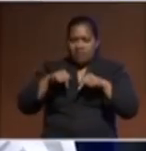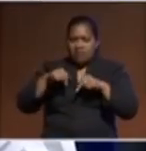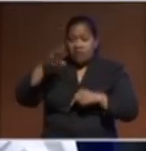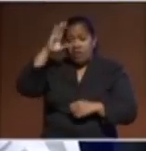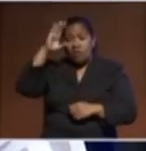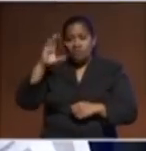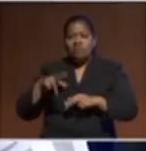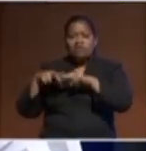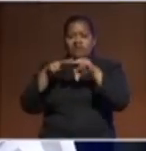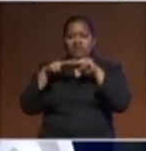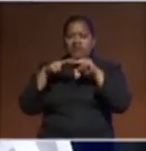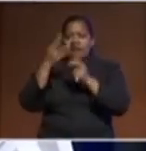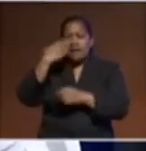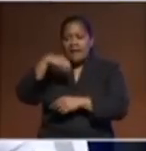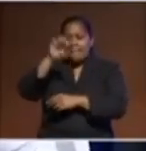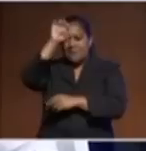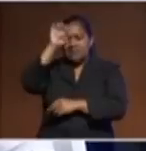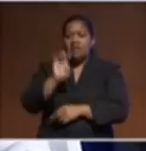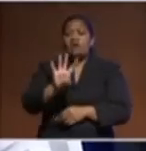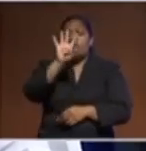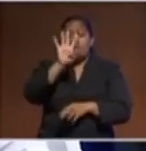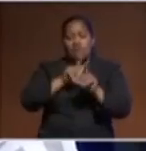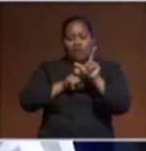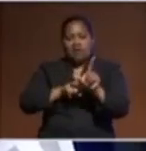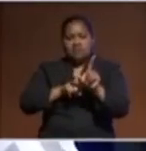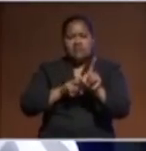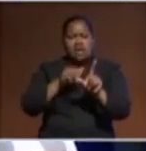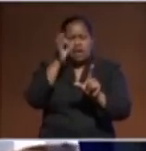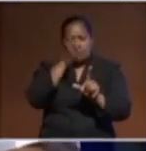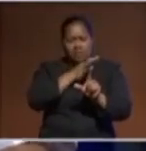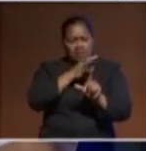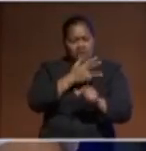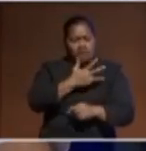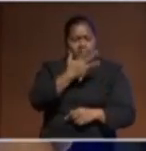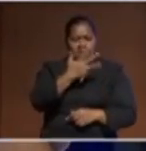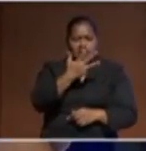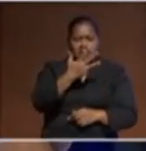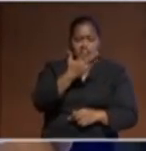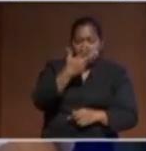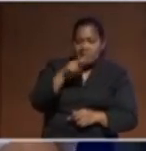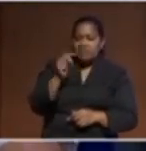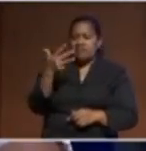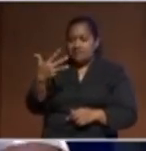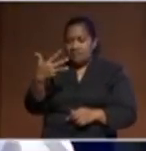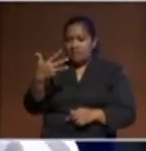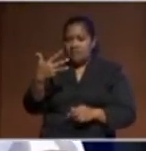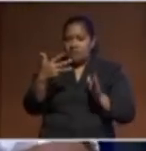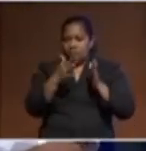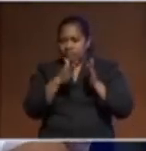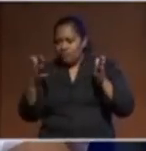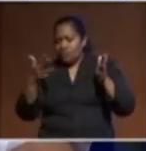for four years from I believe it was 1989 to 1993.